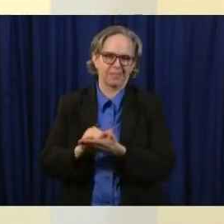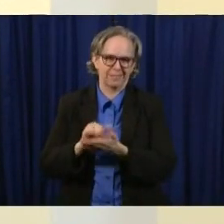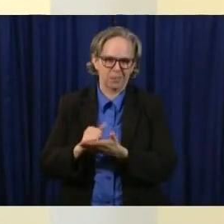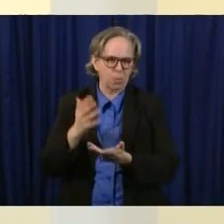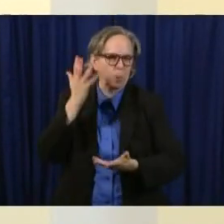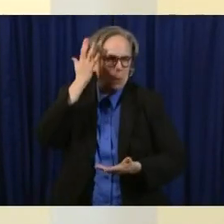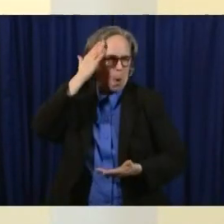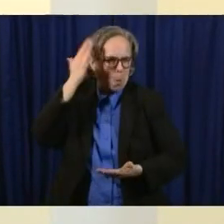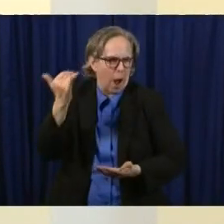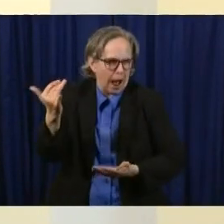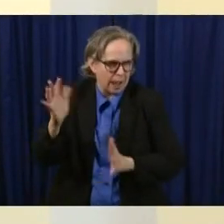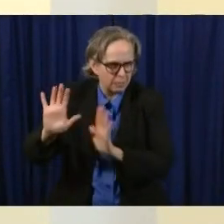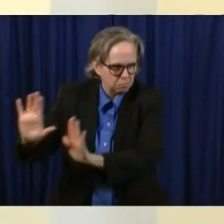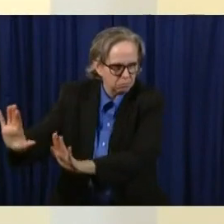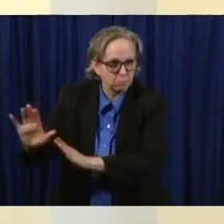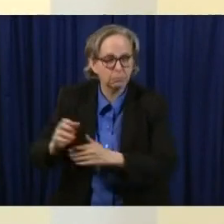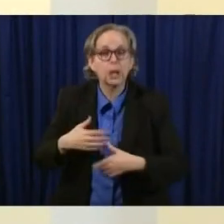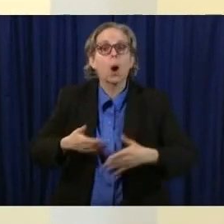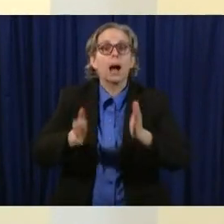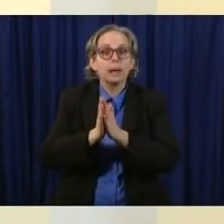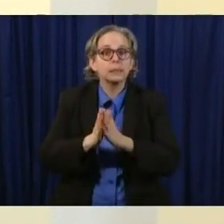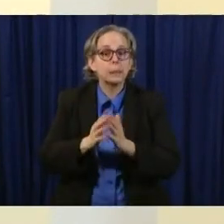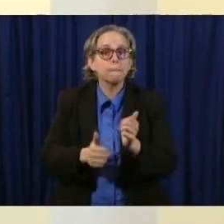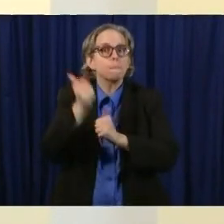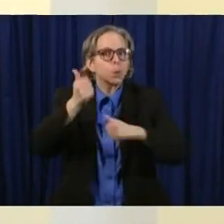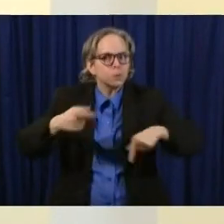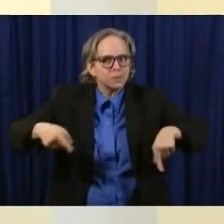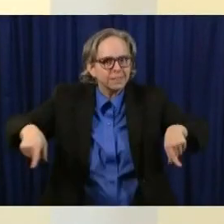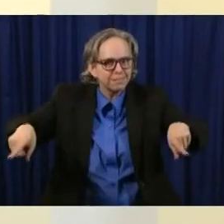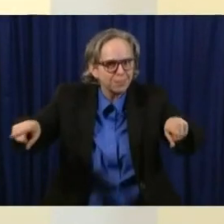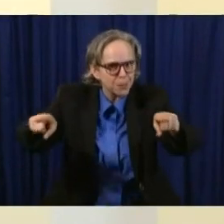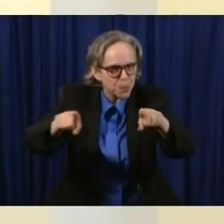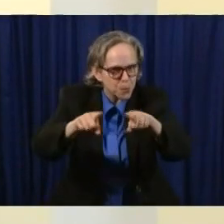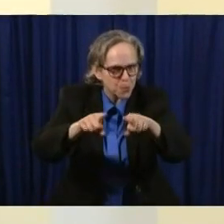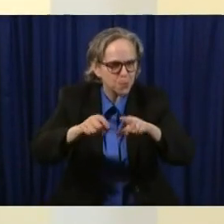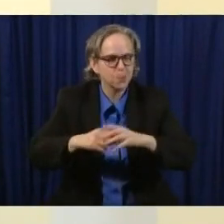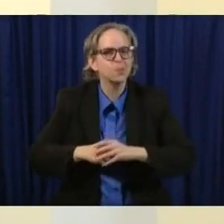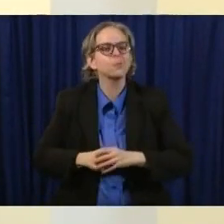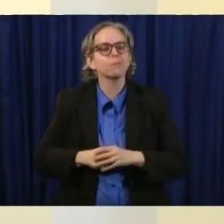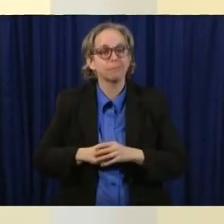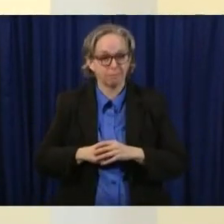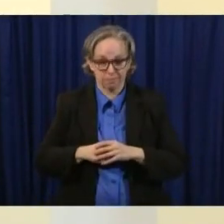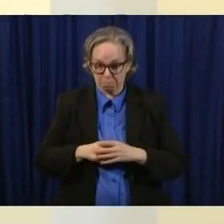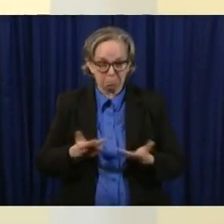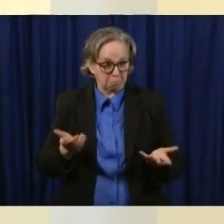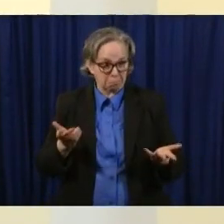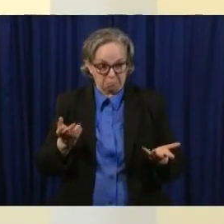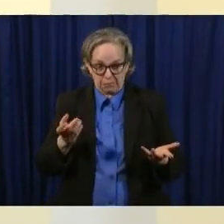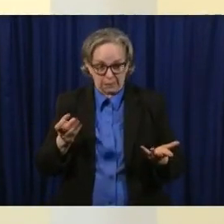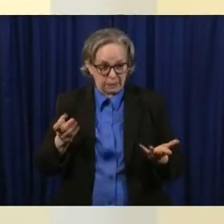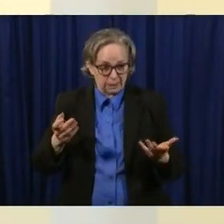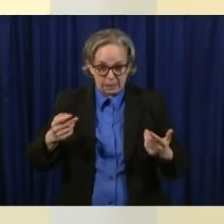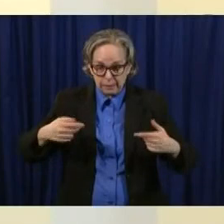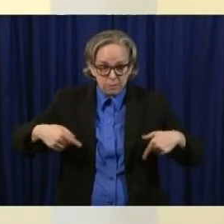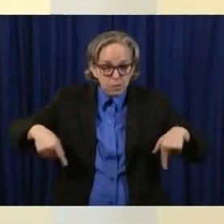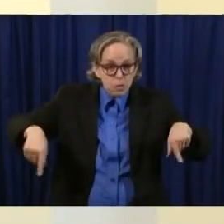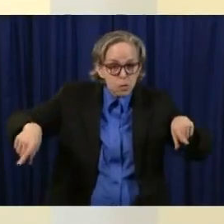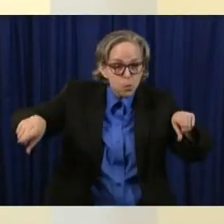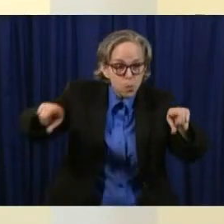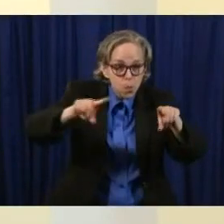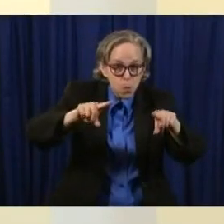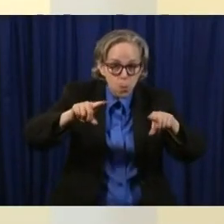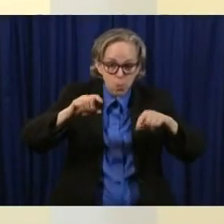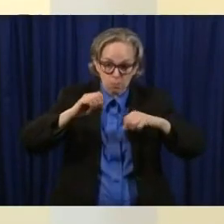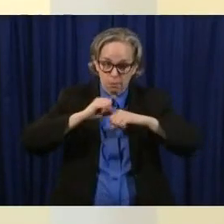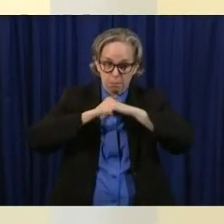about this for a moment and that when we all do this collectively we are protecting each